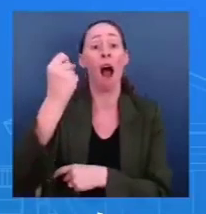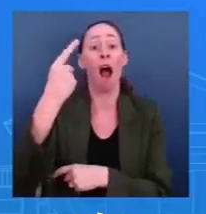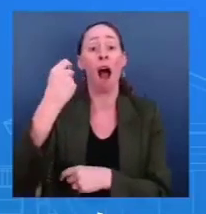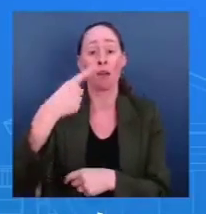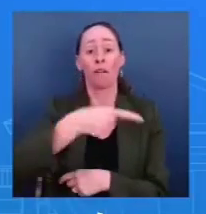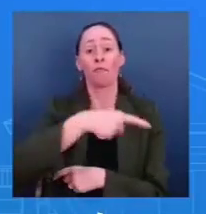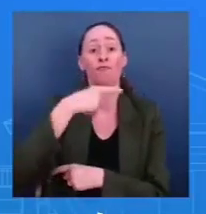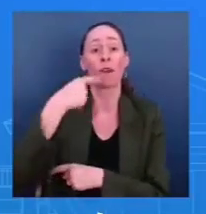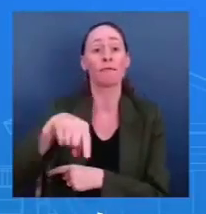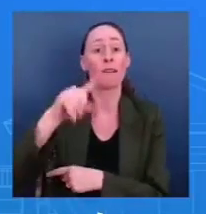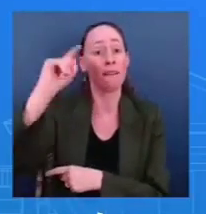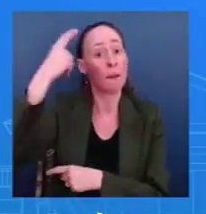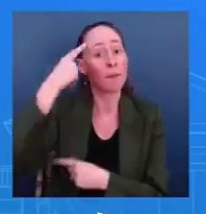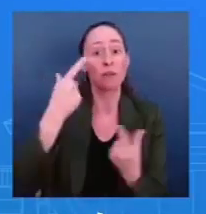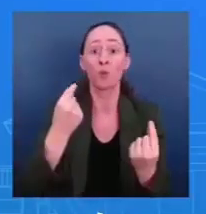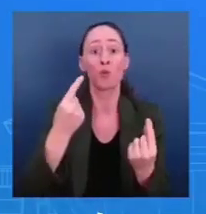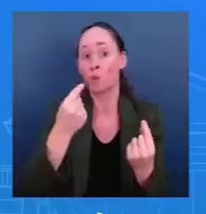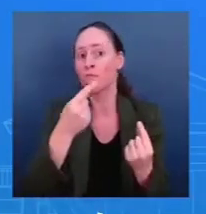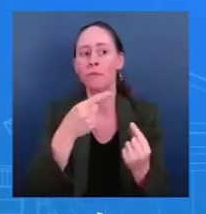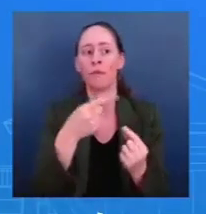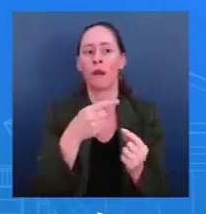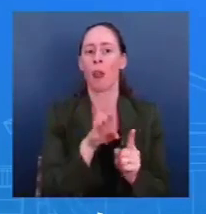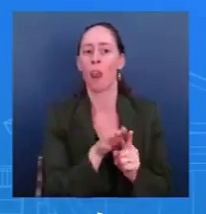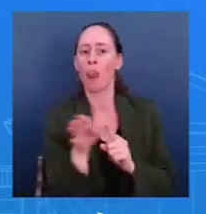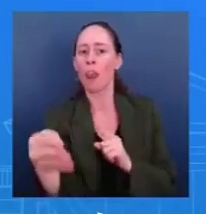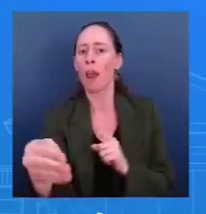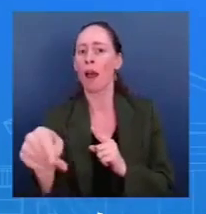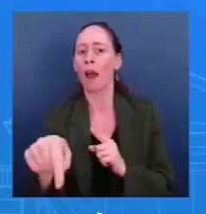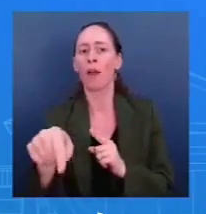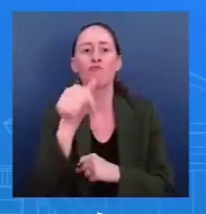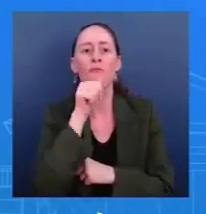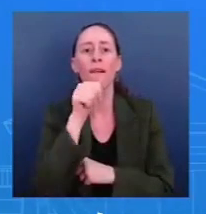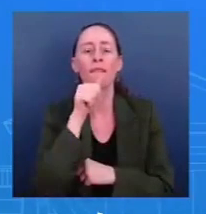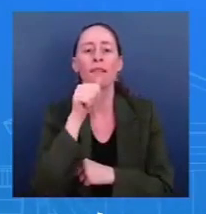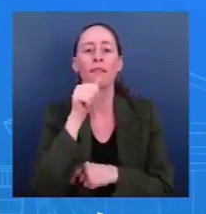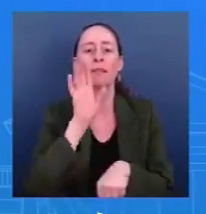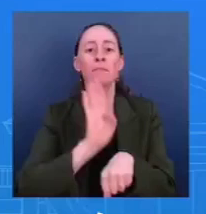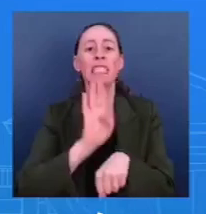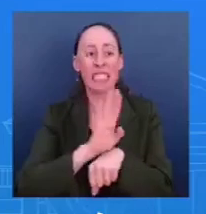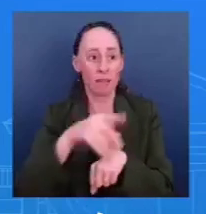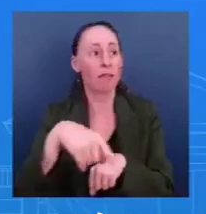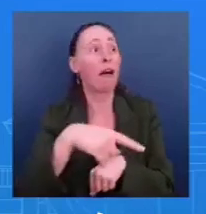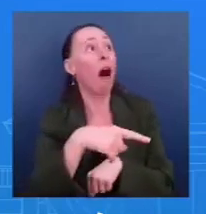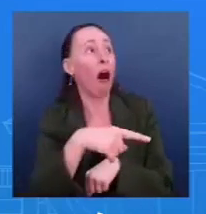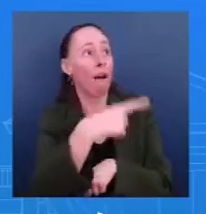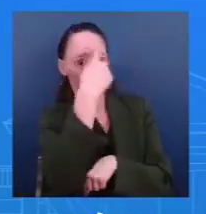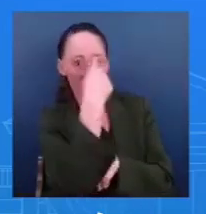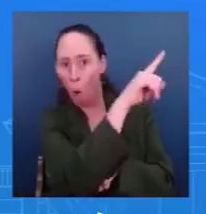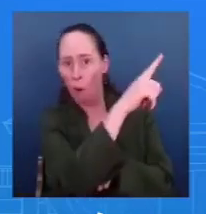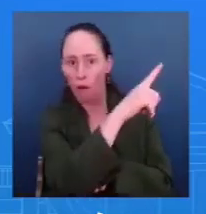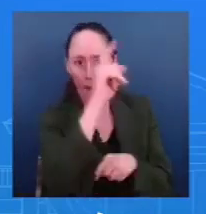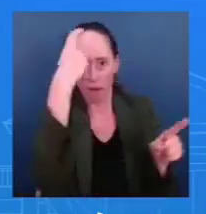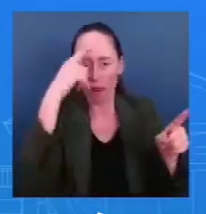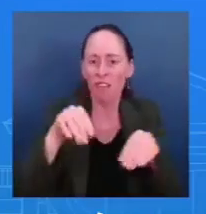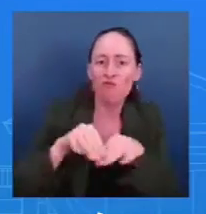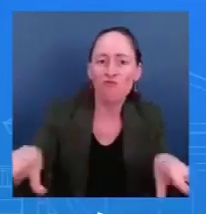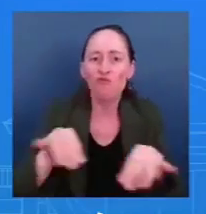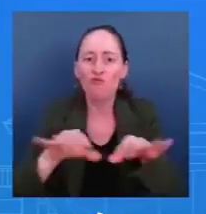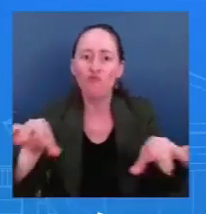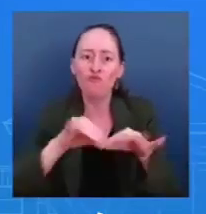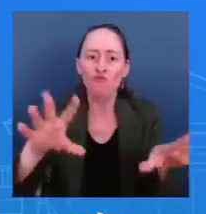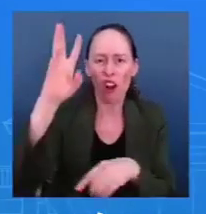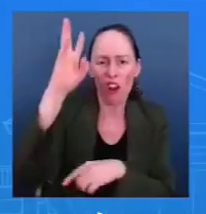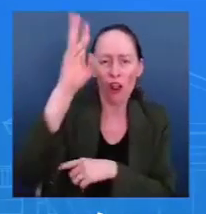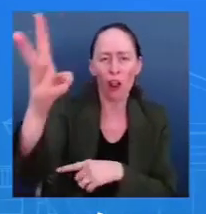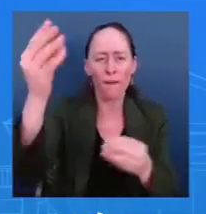that work extensively at the direction and control of the Russian Federation. All of this activity was designed to funnel disinformation through outlets